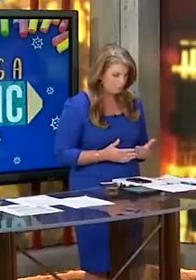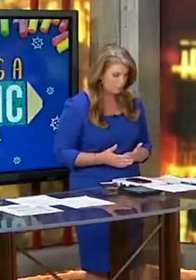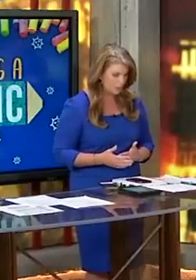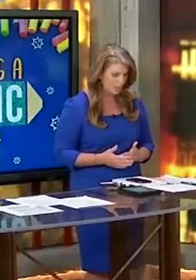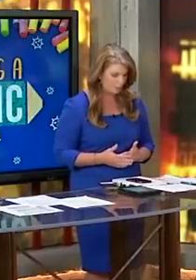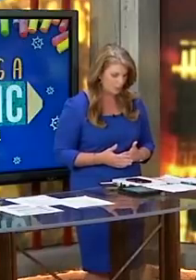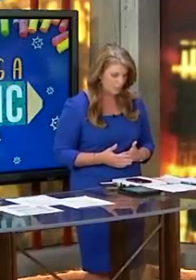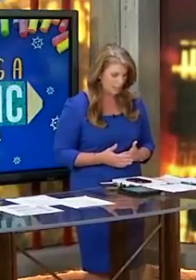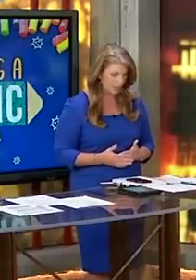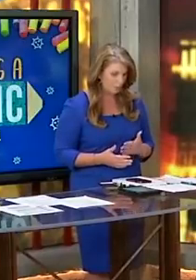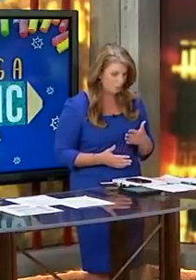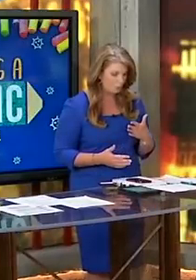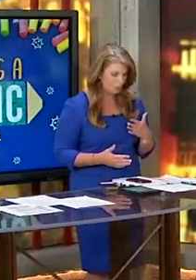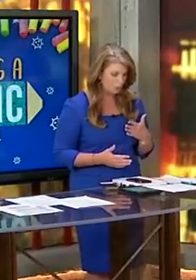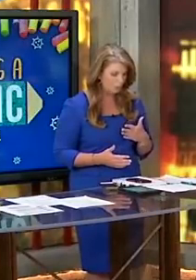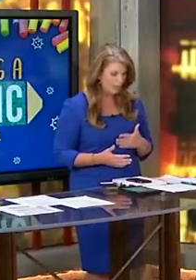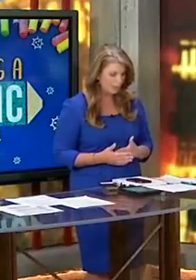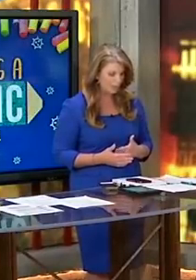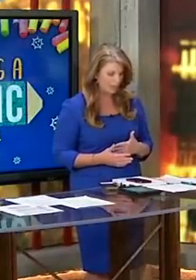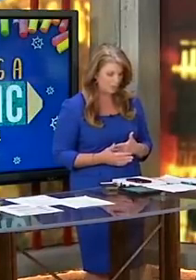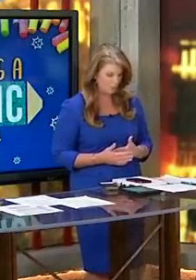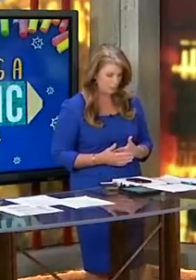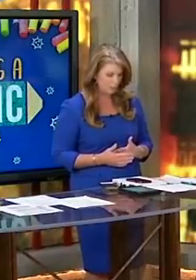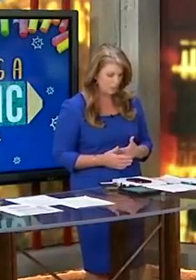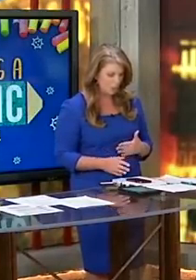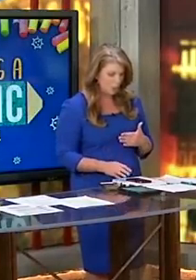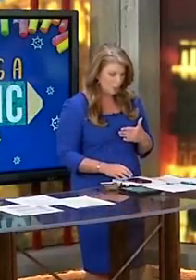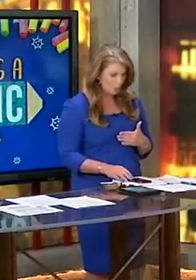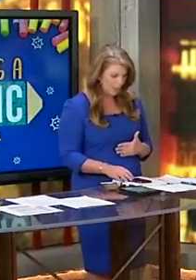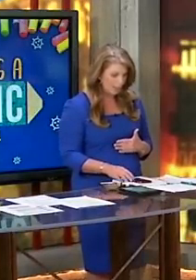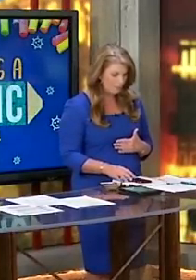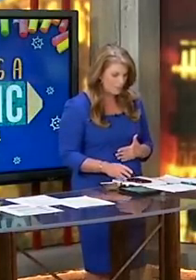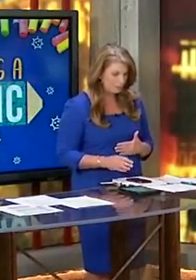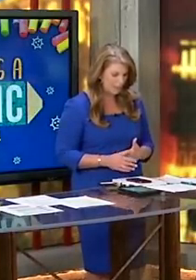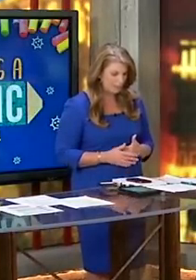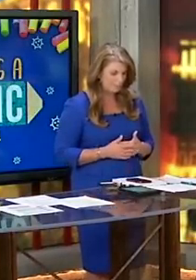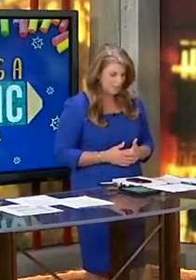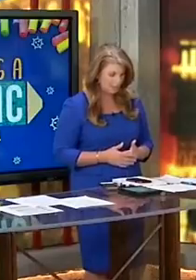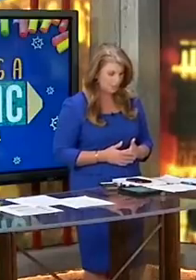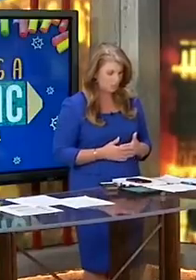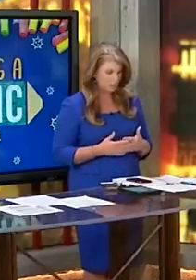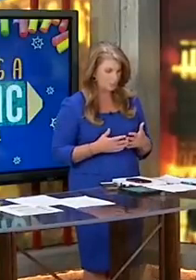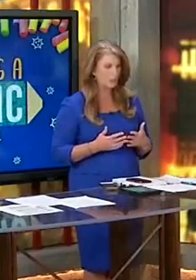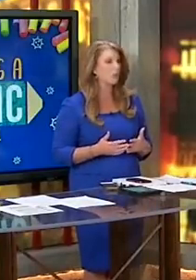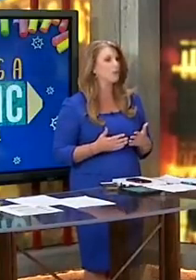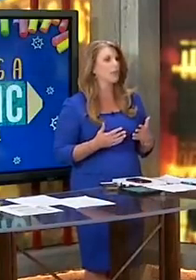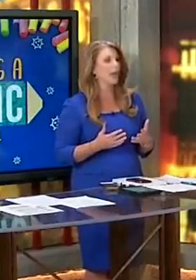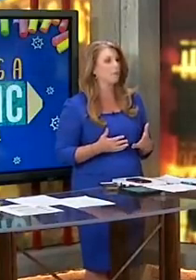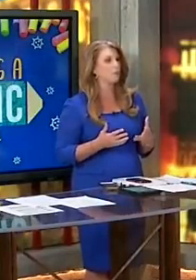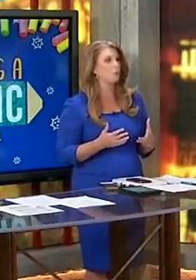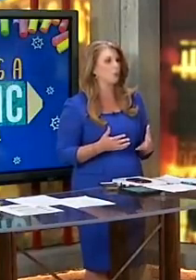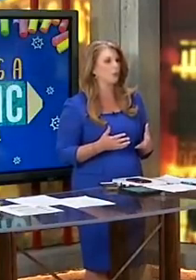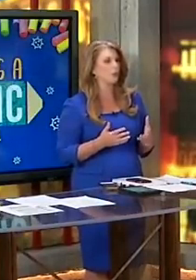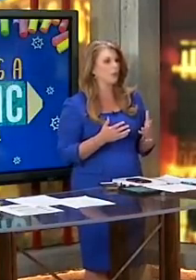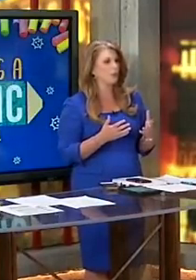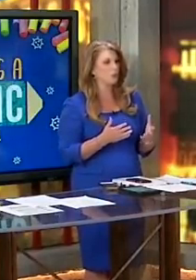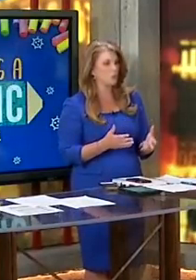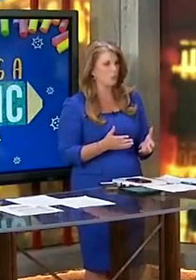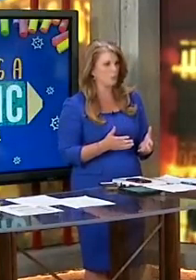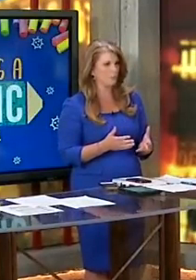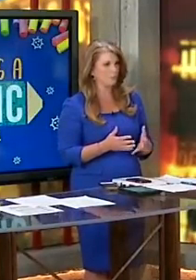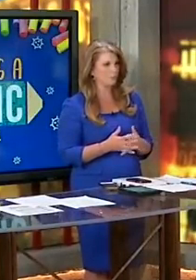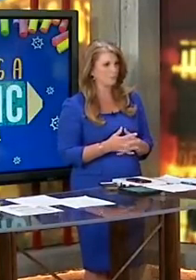from eight to three every day. Are you going to penalize students who can't meet that demand because parents have to work